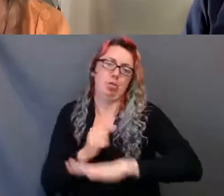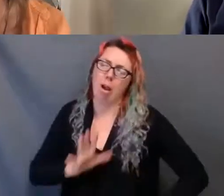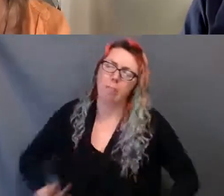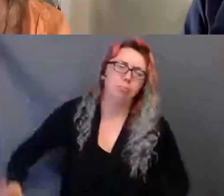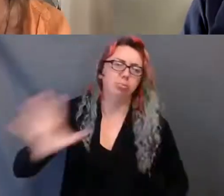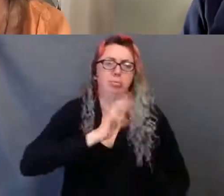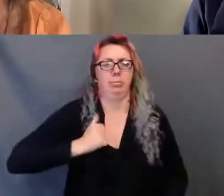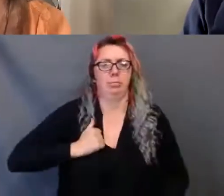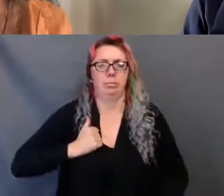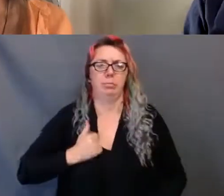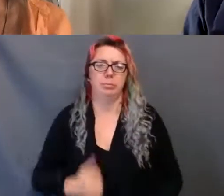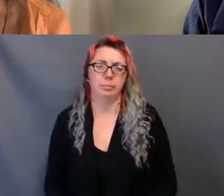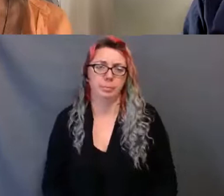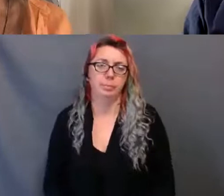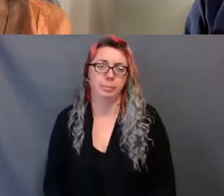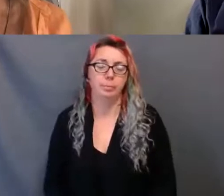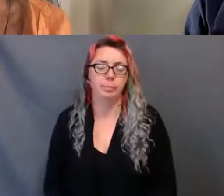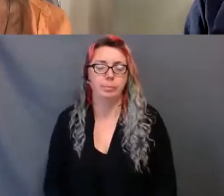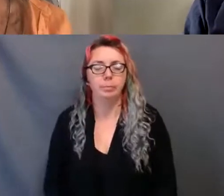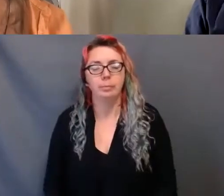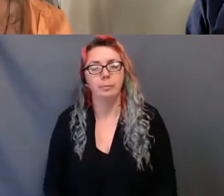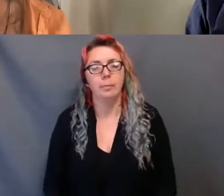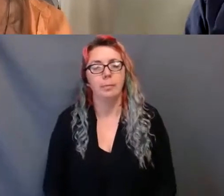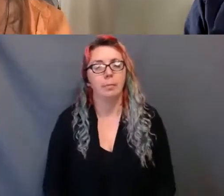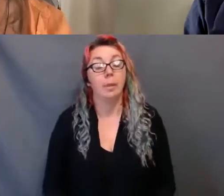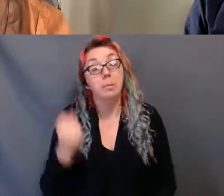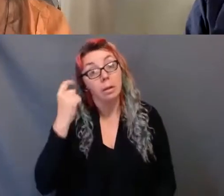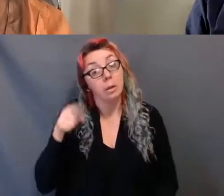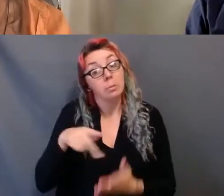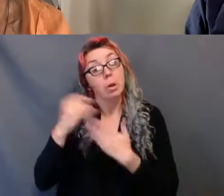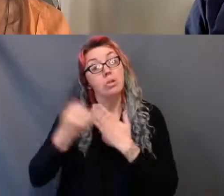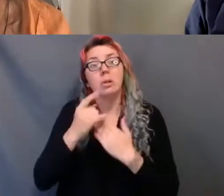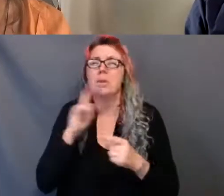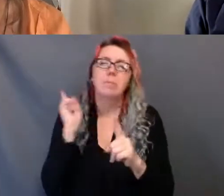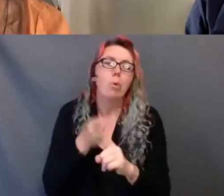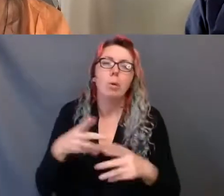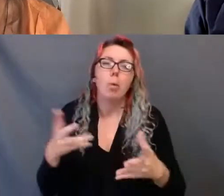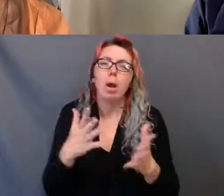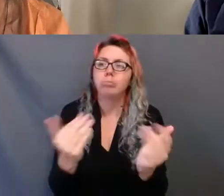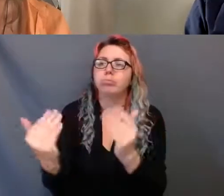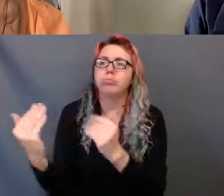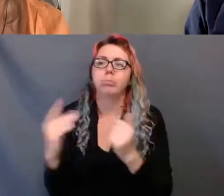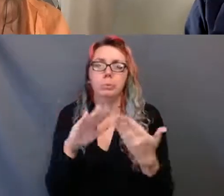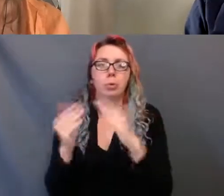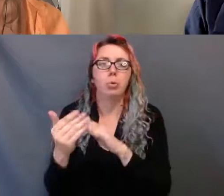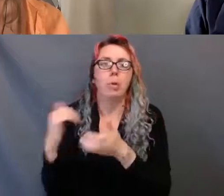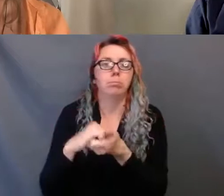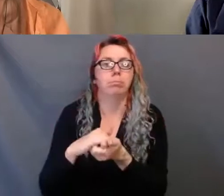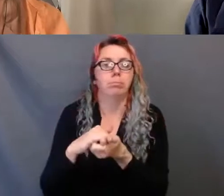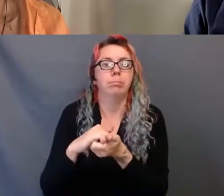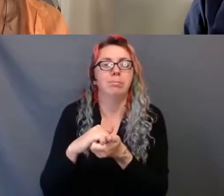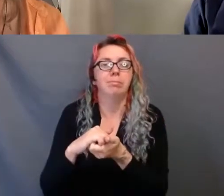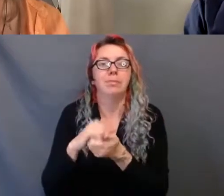This project was primarily meant to engage the community and is therefore not so focused on product as one might find in a commercial setting.